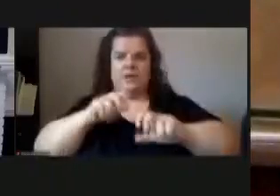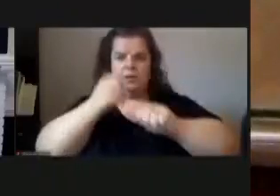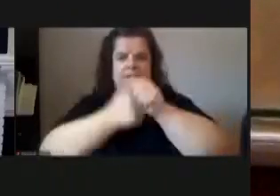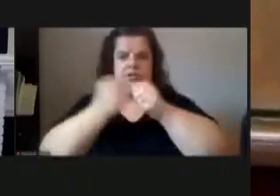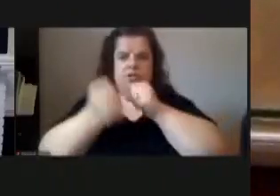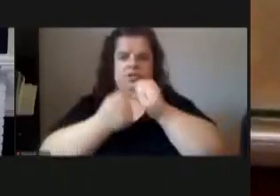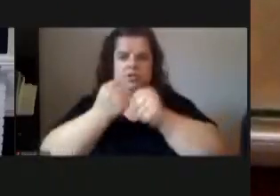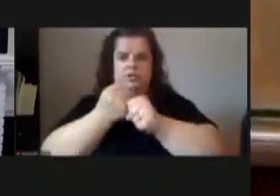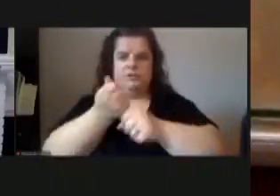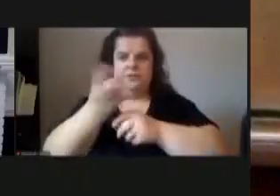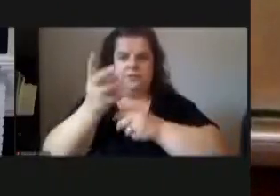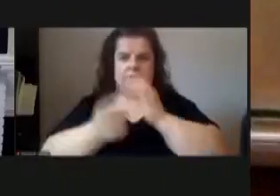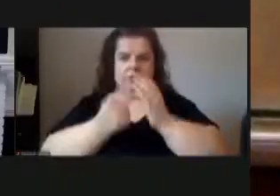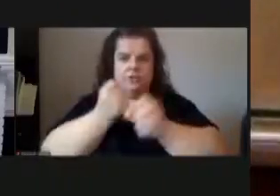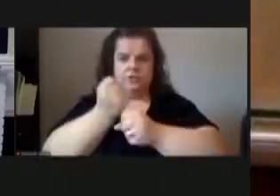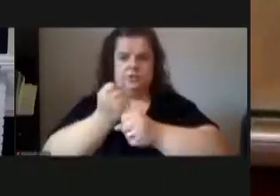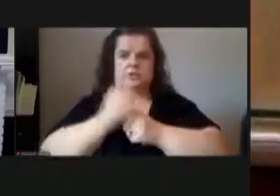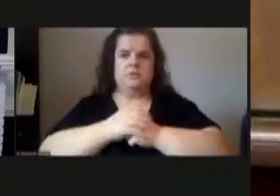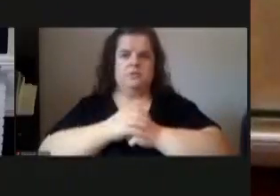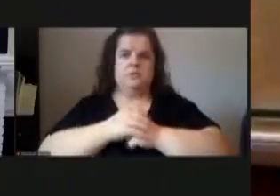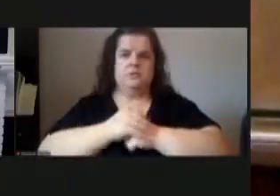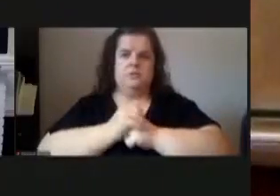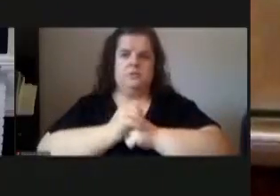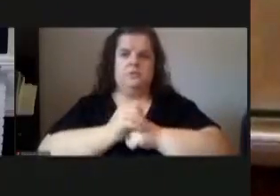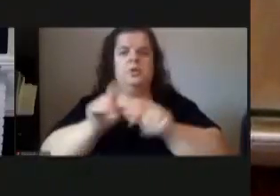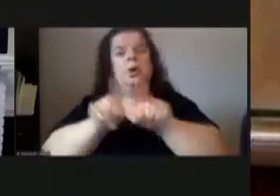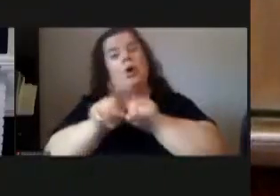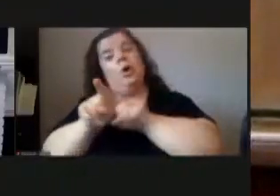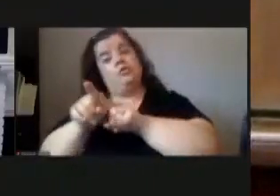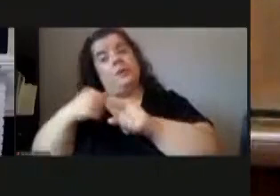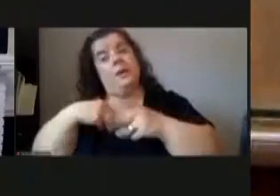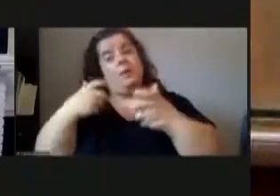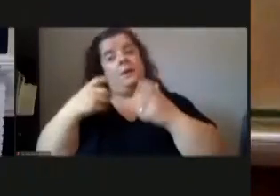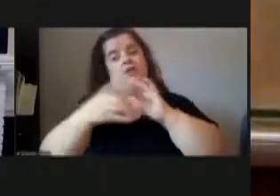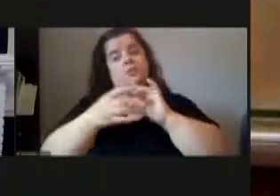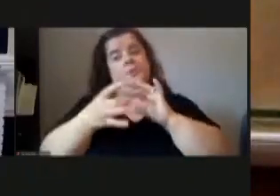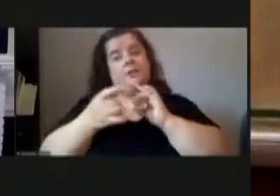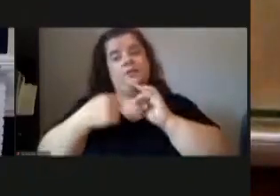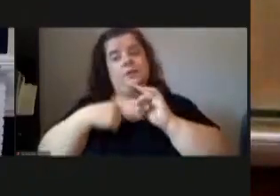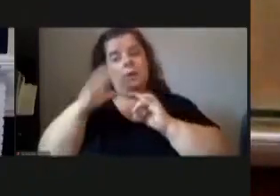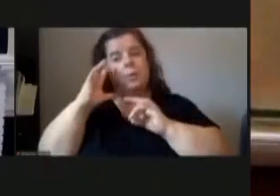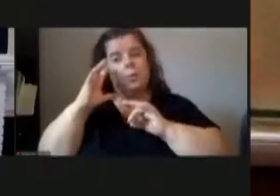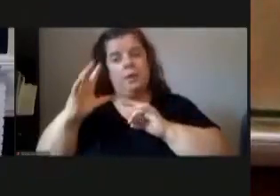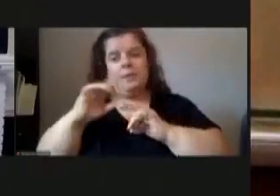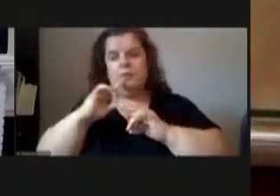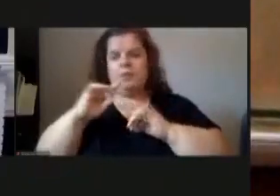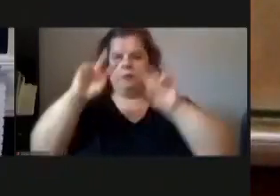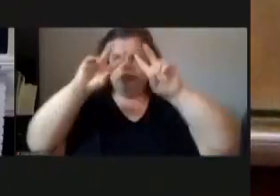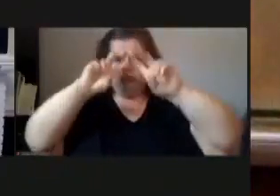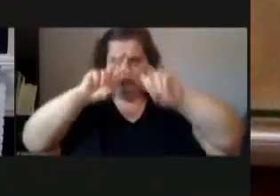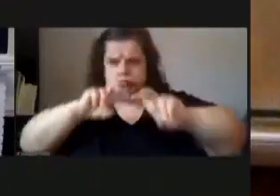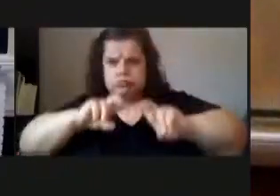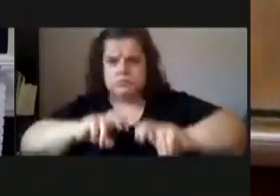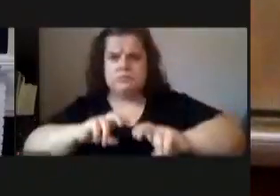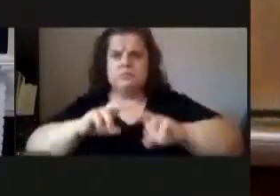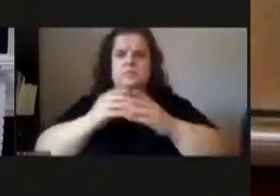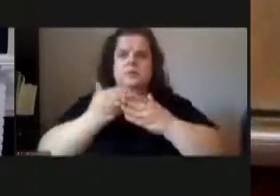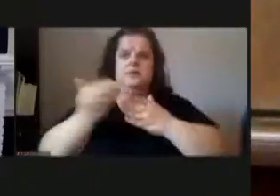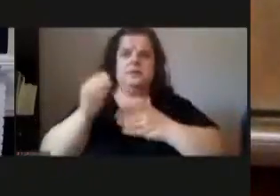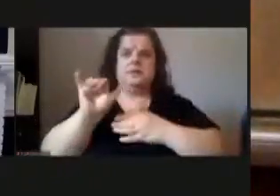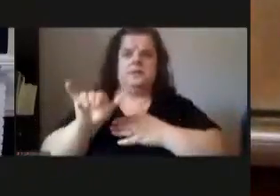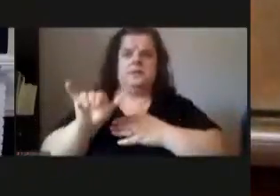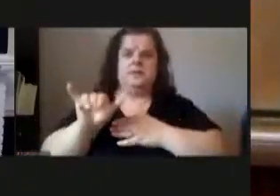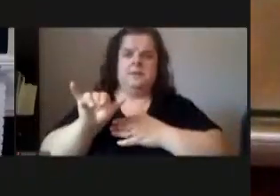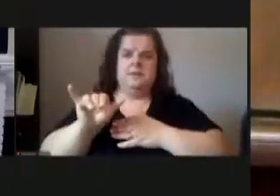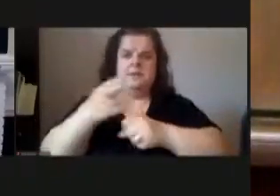i also wanted to mention that i will be really scrutinizing things like the use